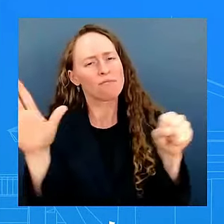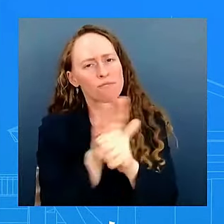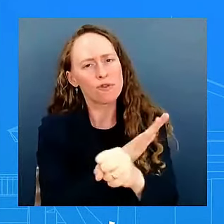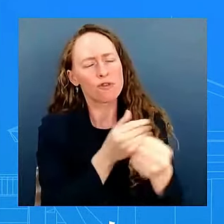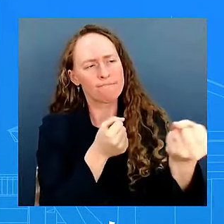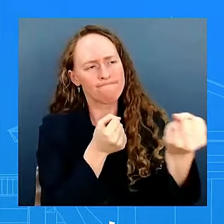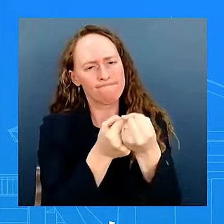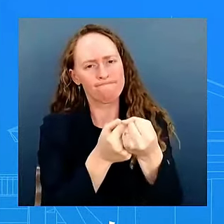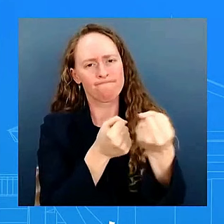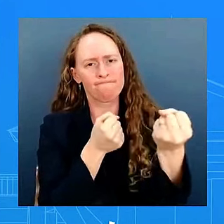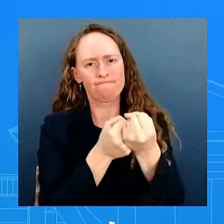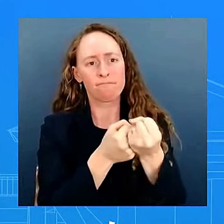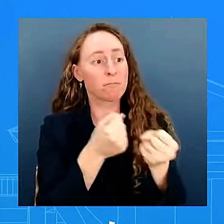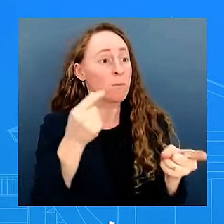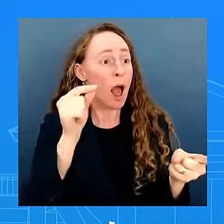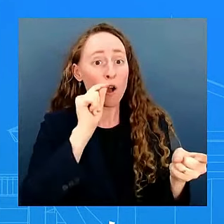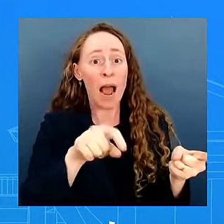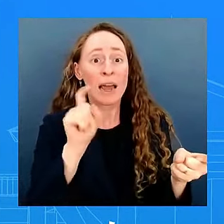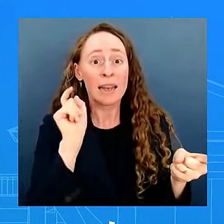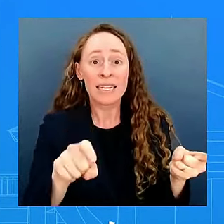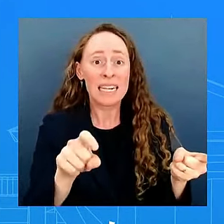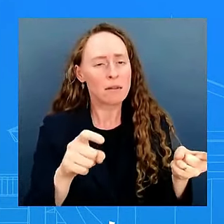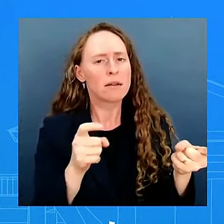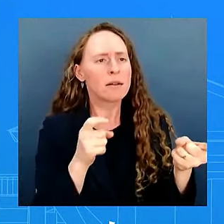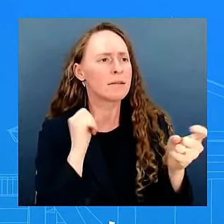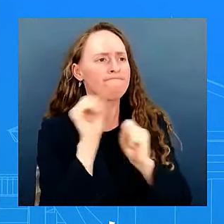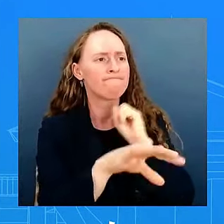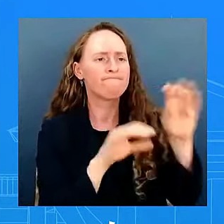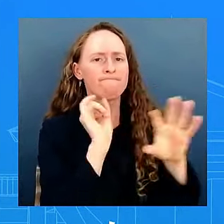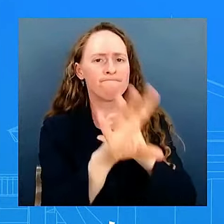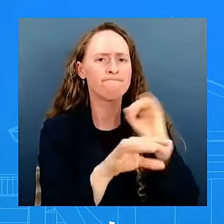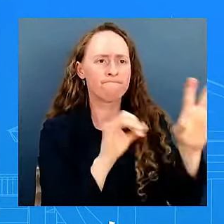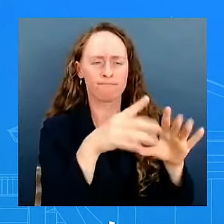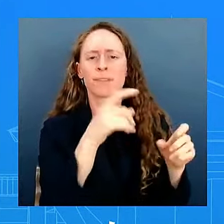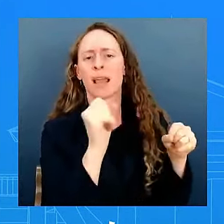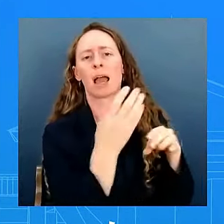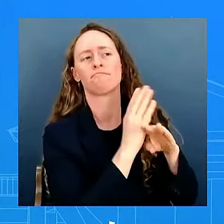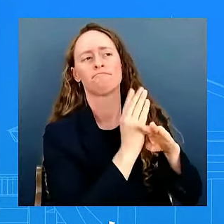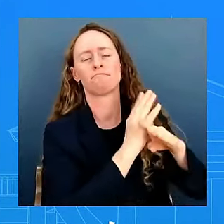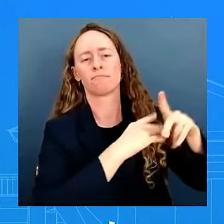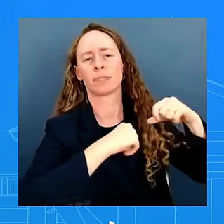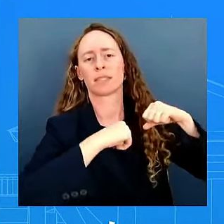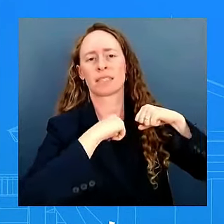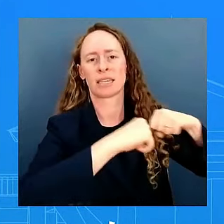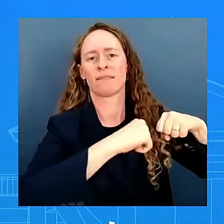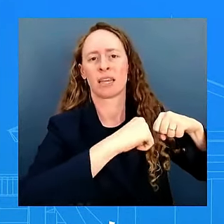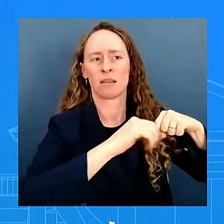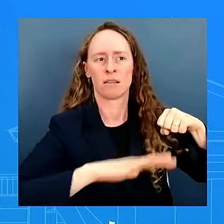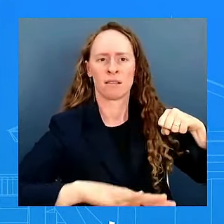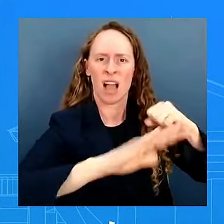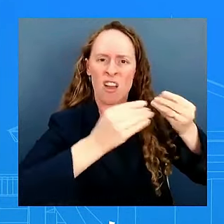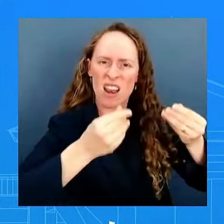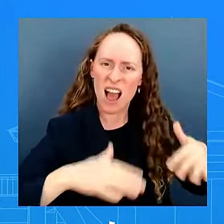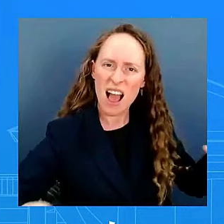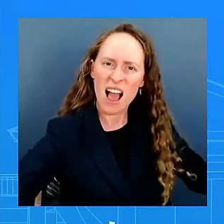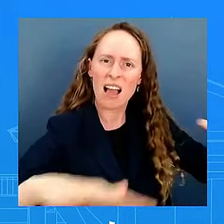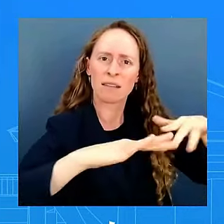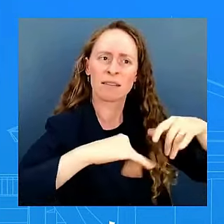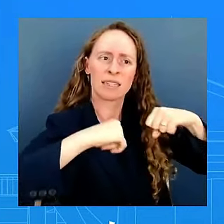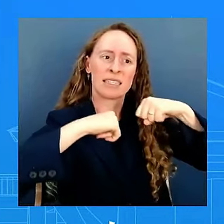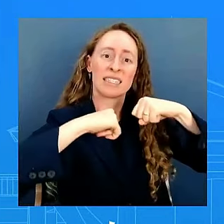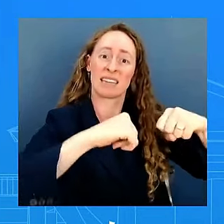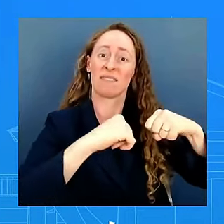itself against russia's aggression to defend to defend and fight for uh their democracy i'm not going to get i'm not going to deliberate